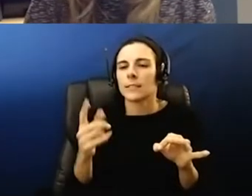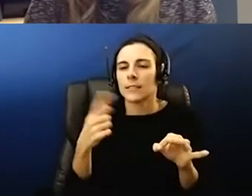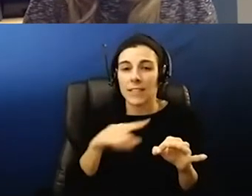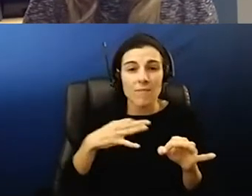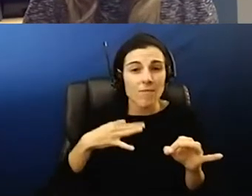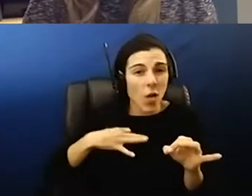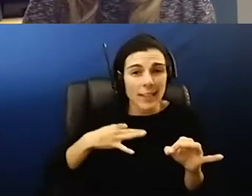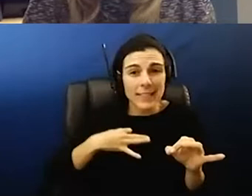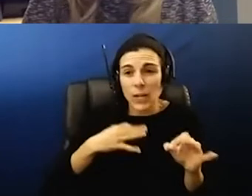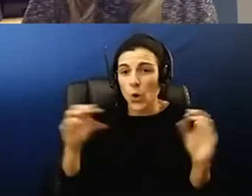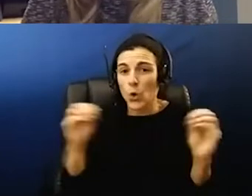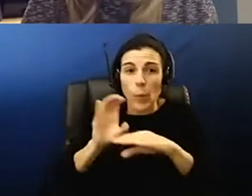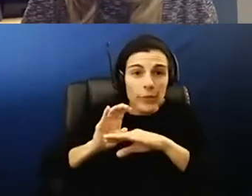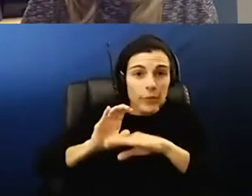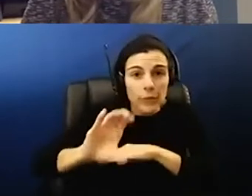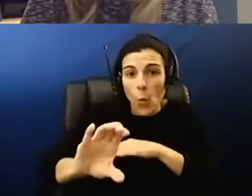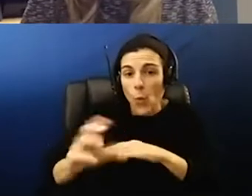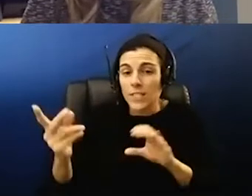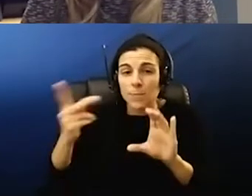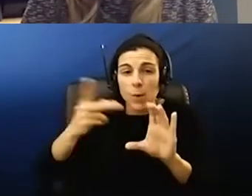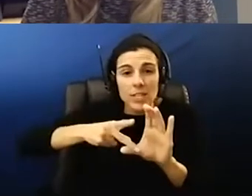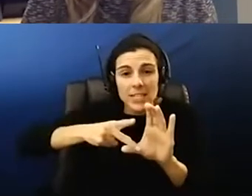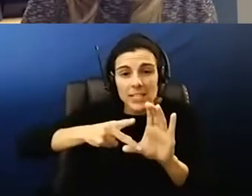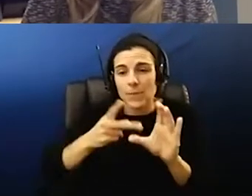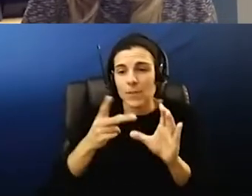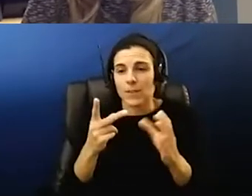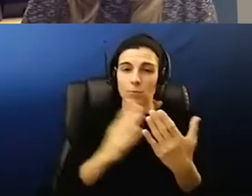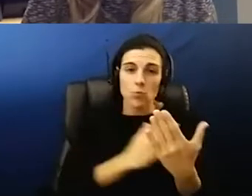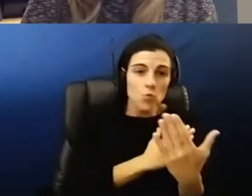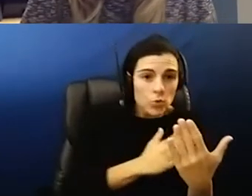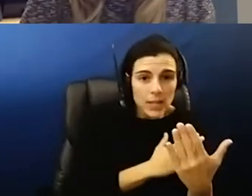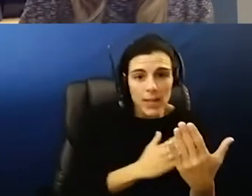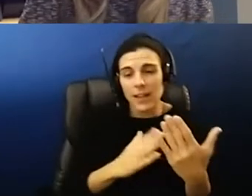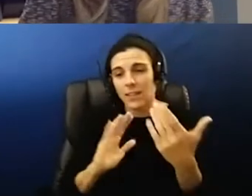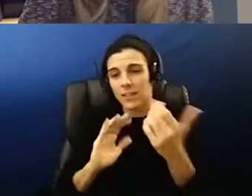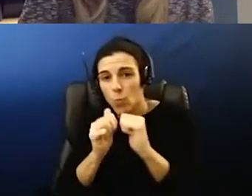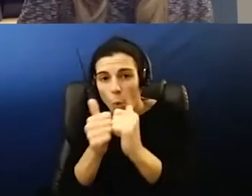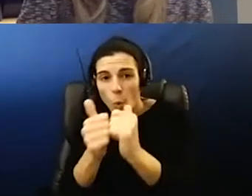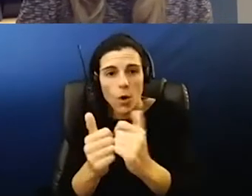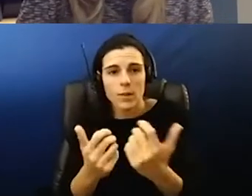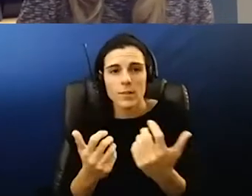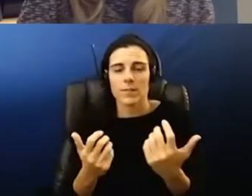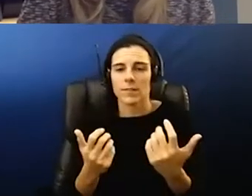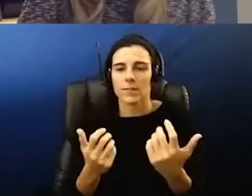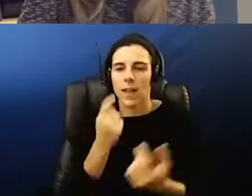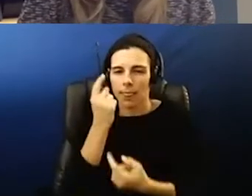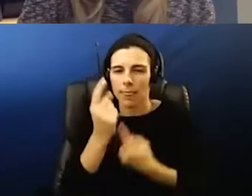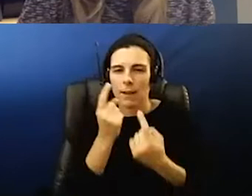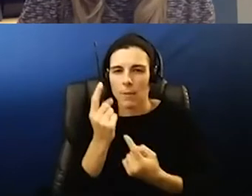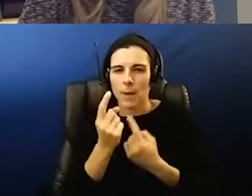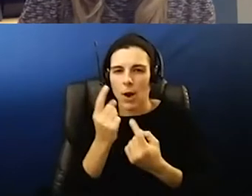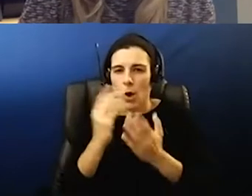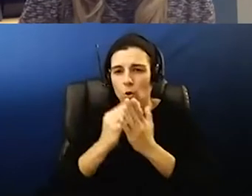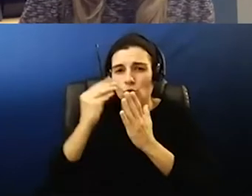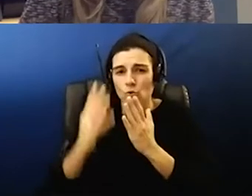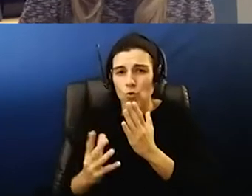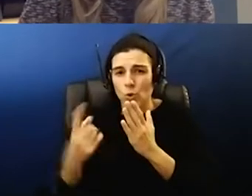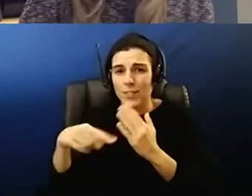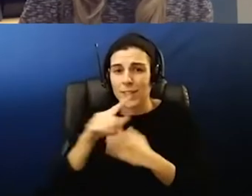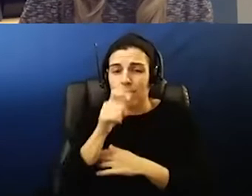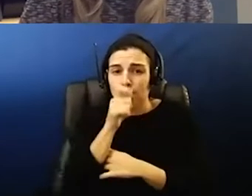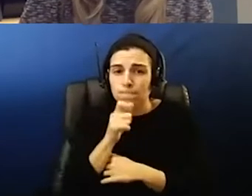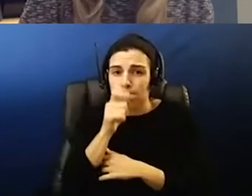you know no one is forced to participate in extracurricular activities and we also um think about frankly what our our students have been through